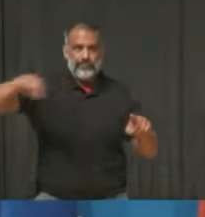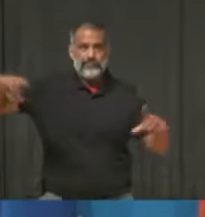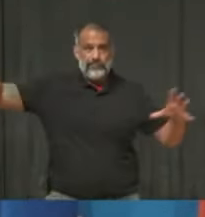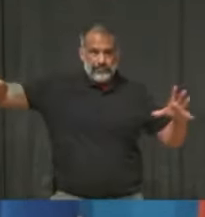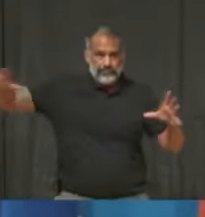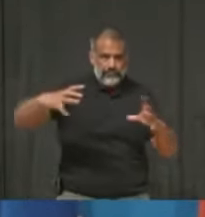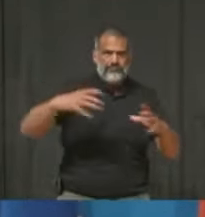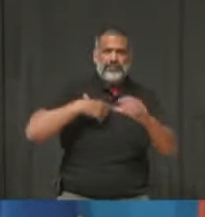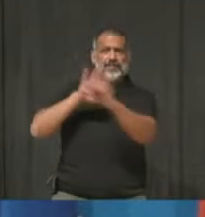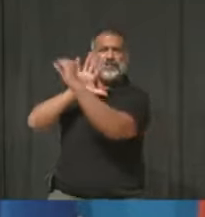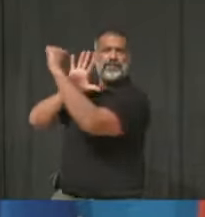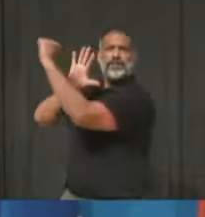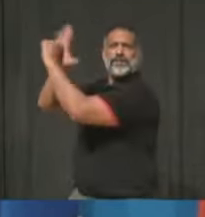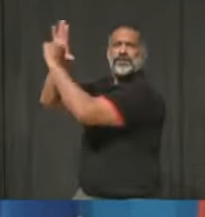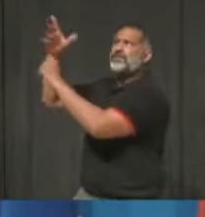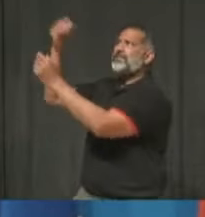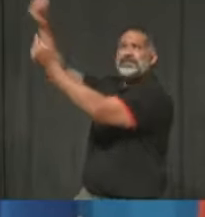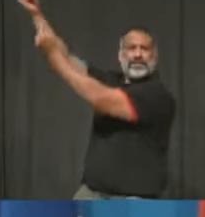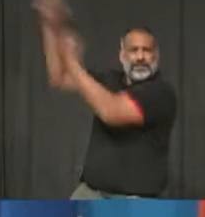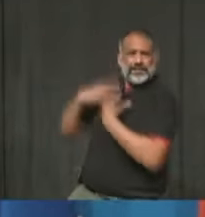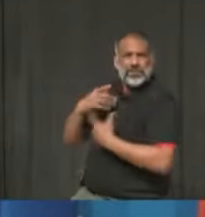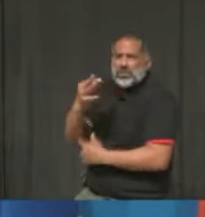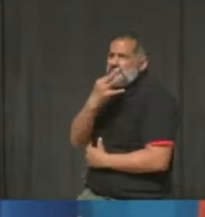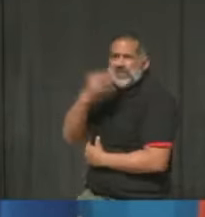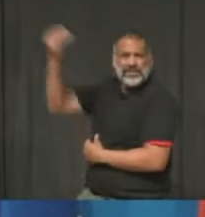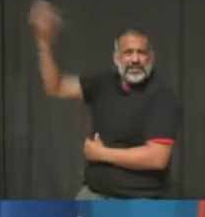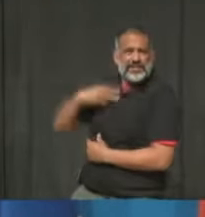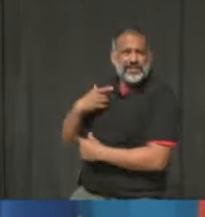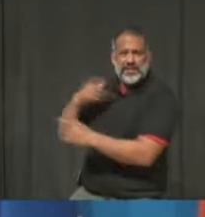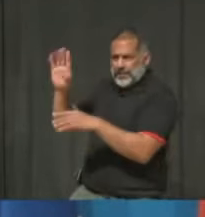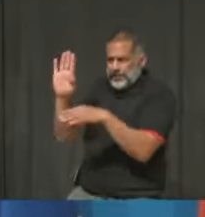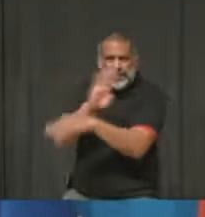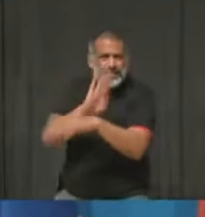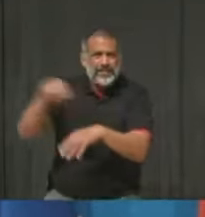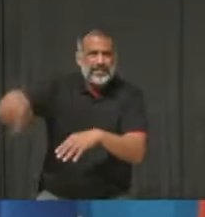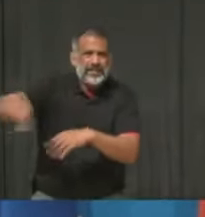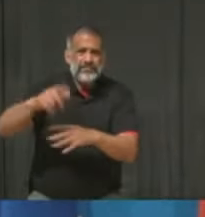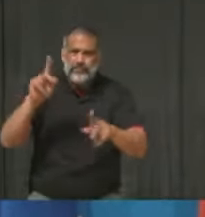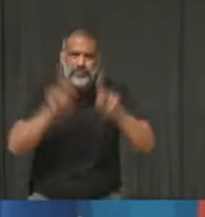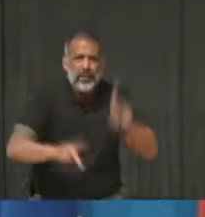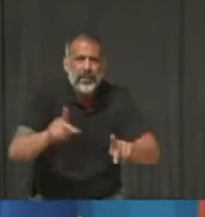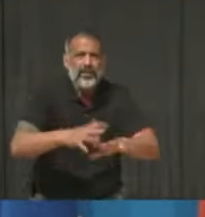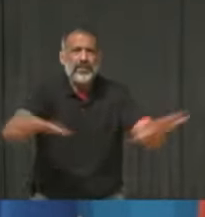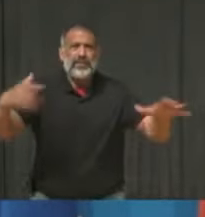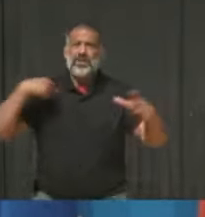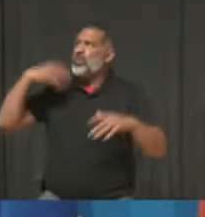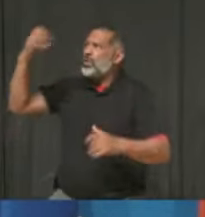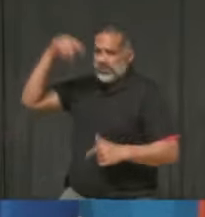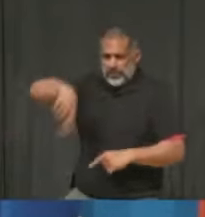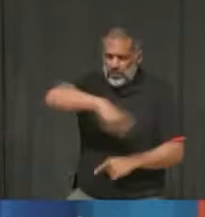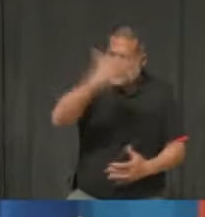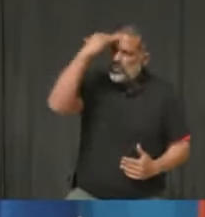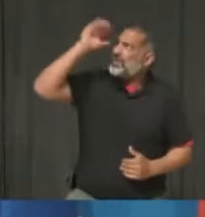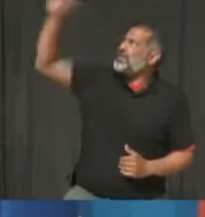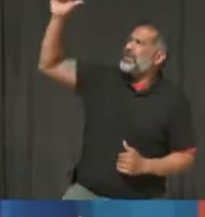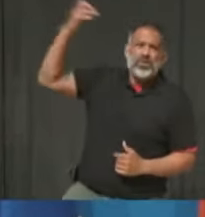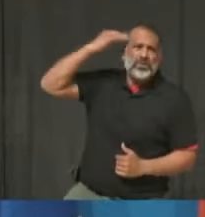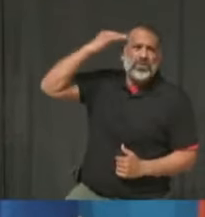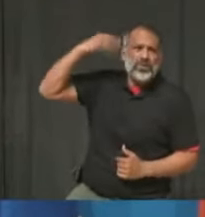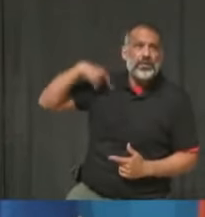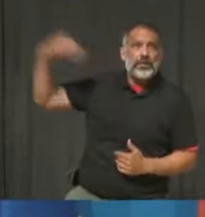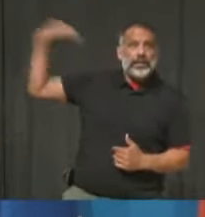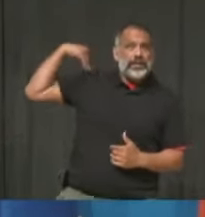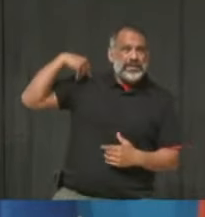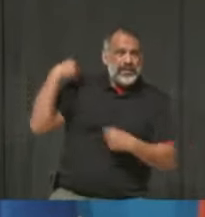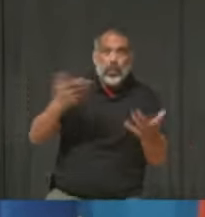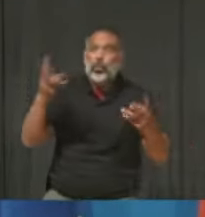possible. The residents and business owners need clarity, and they're asking some very reasonable questions as to what the situation